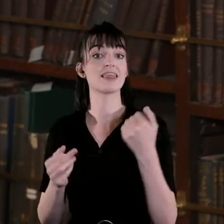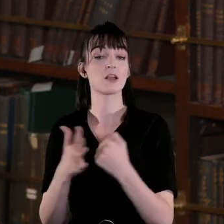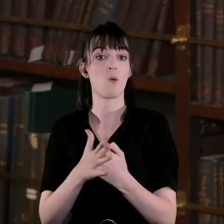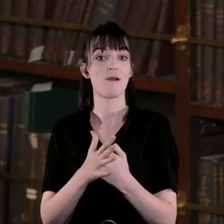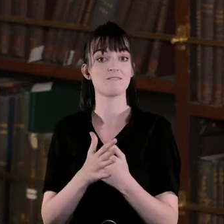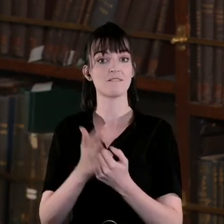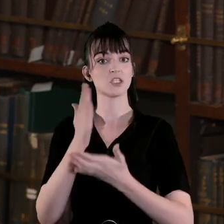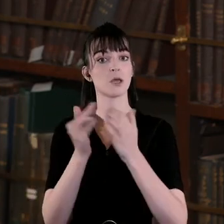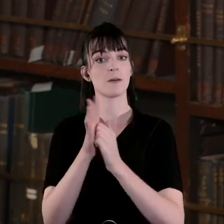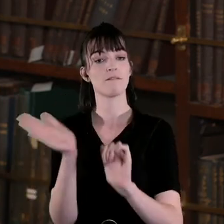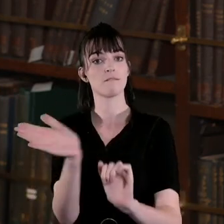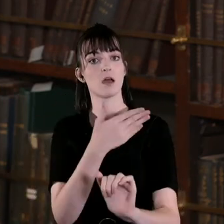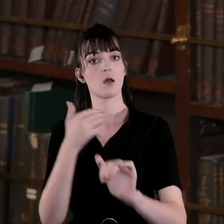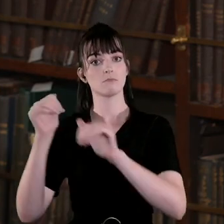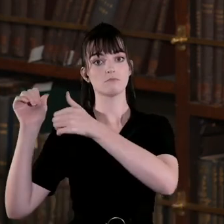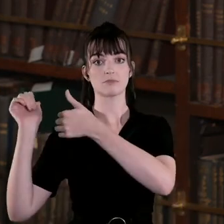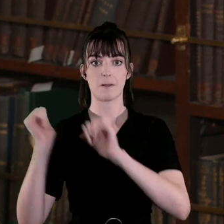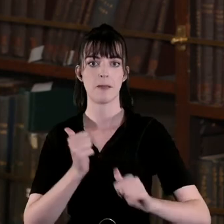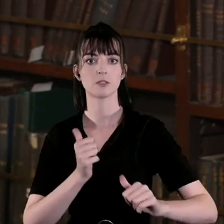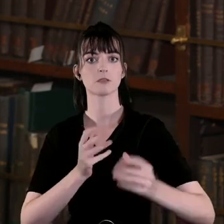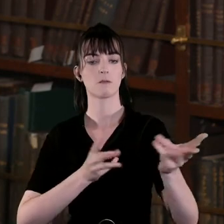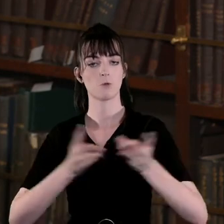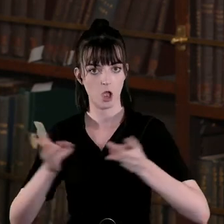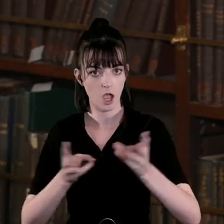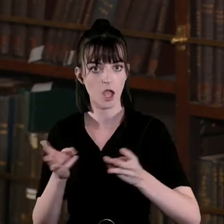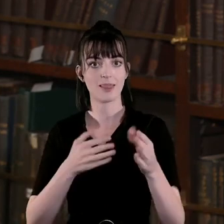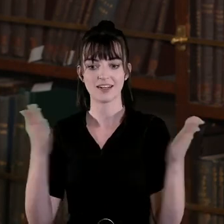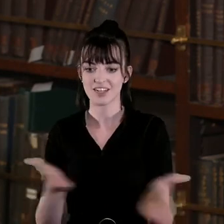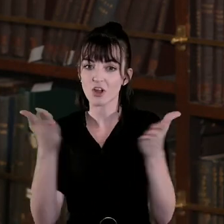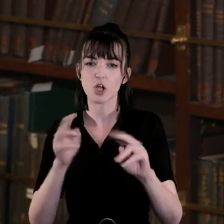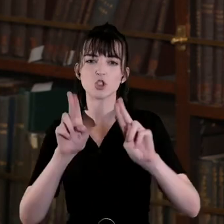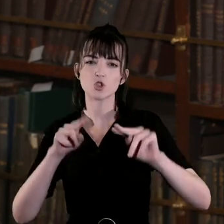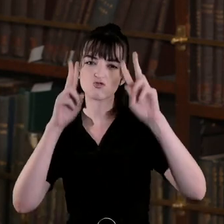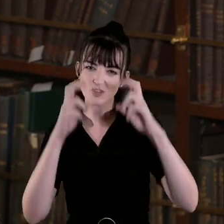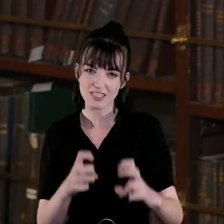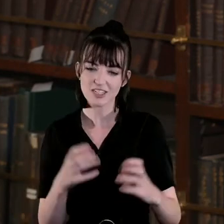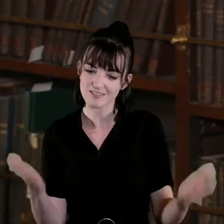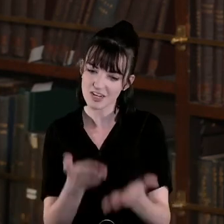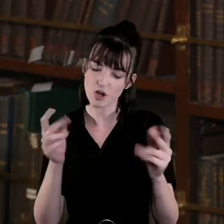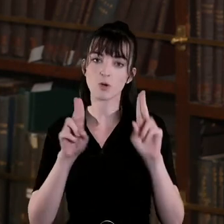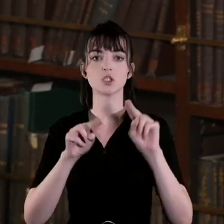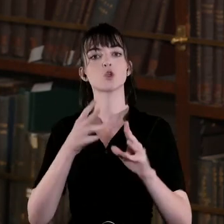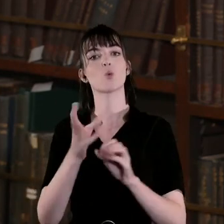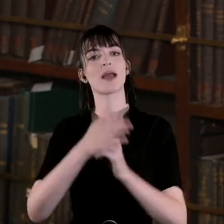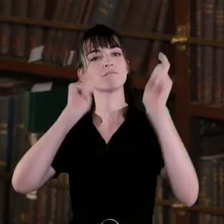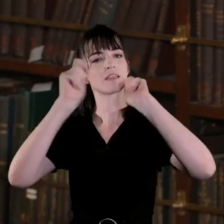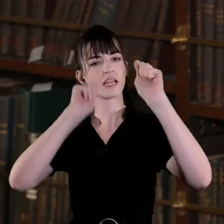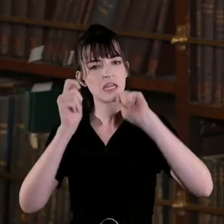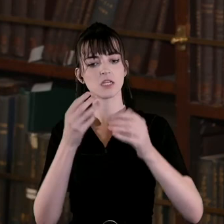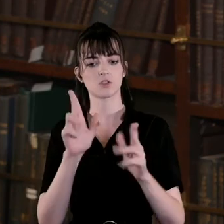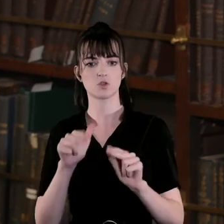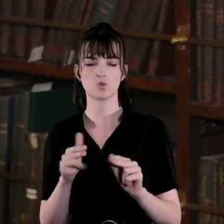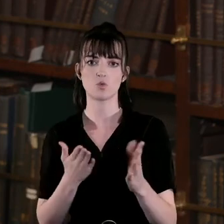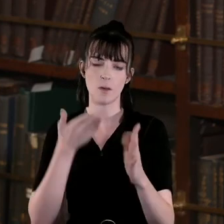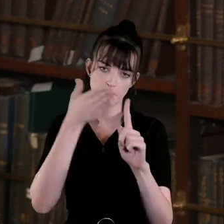commemorative exercises that it encourages new research it encourages new thinking and new disciplines and new approaches